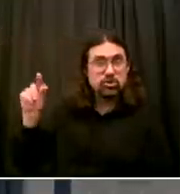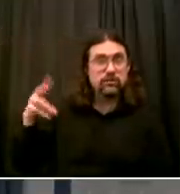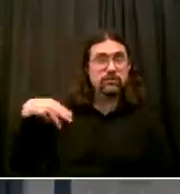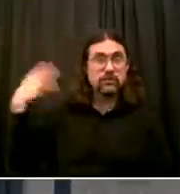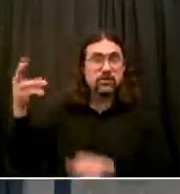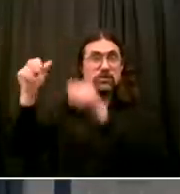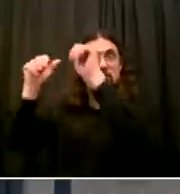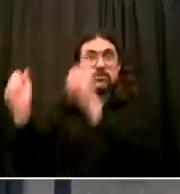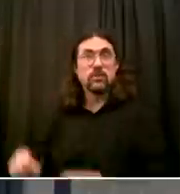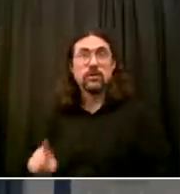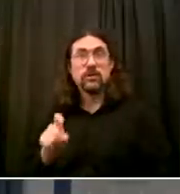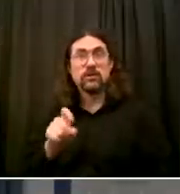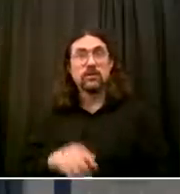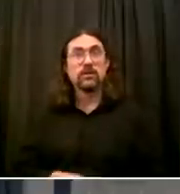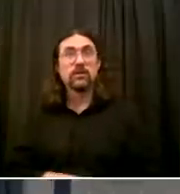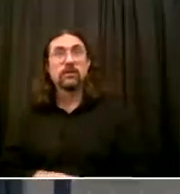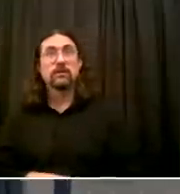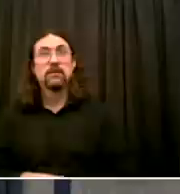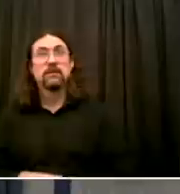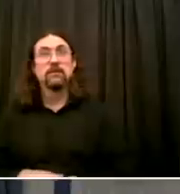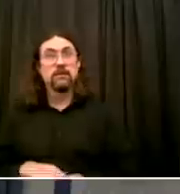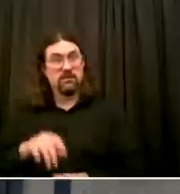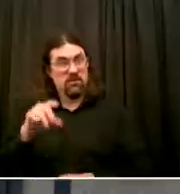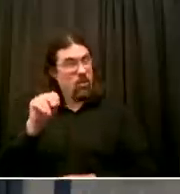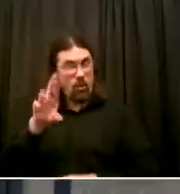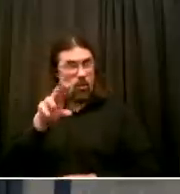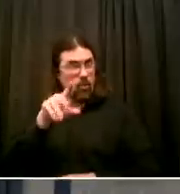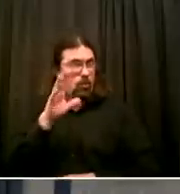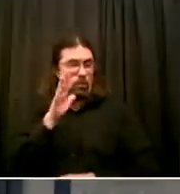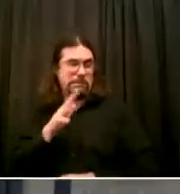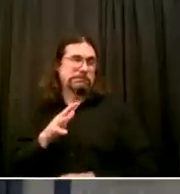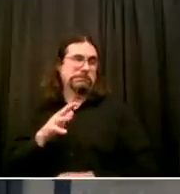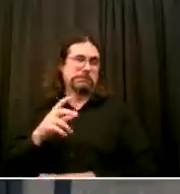question of whether we should change the name of Gracie Manchin?